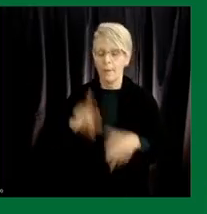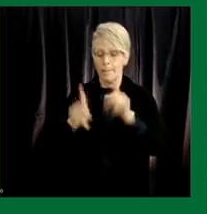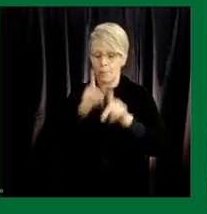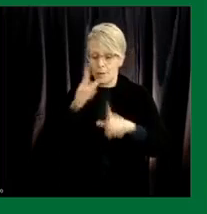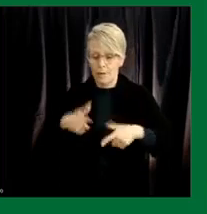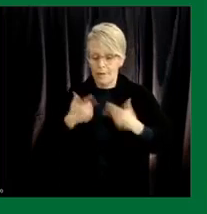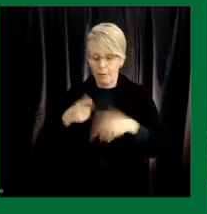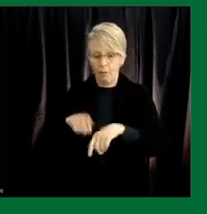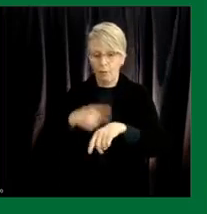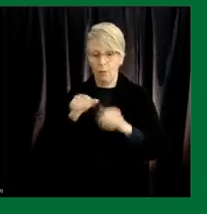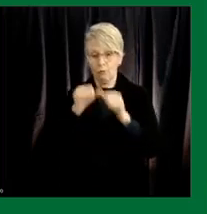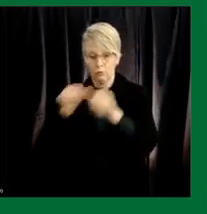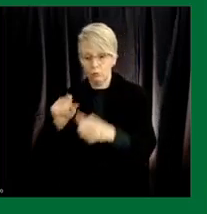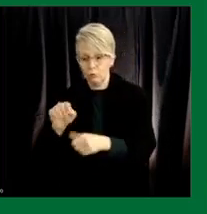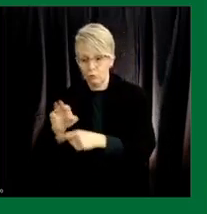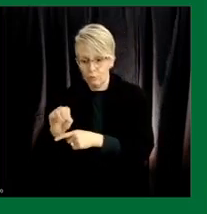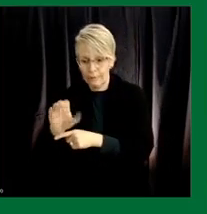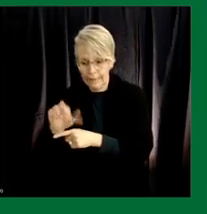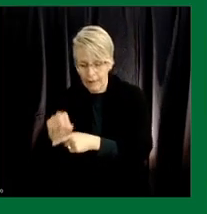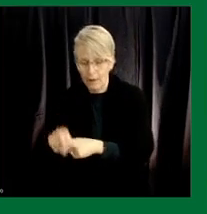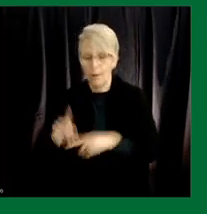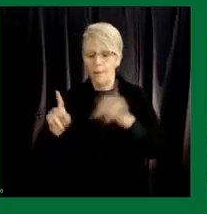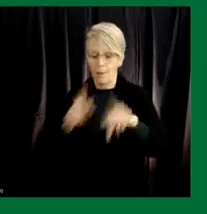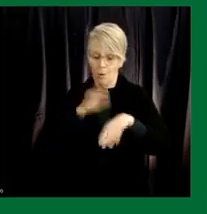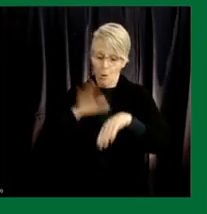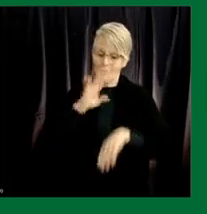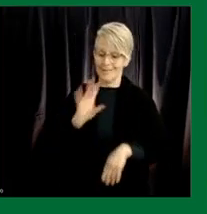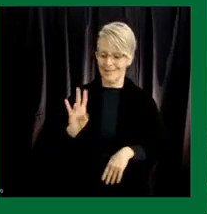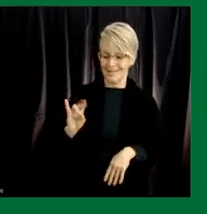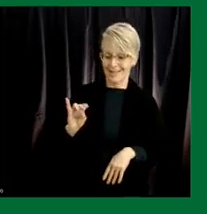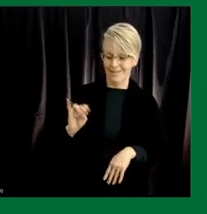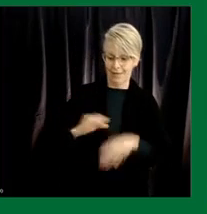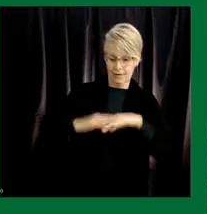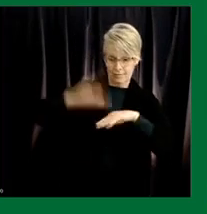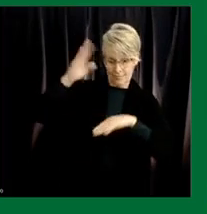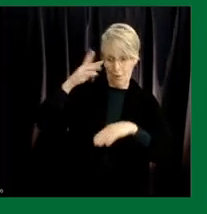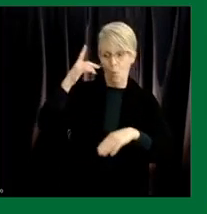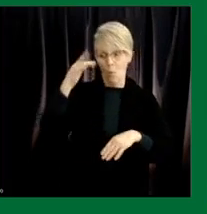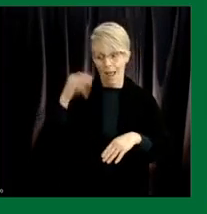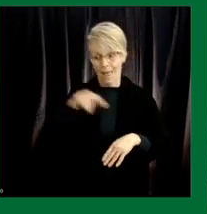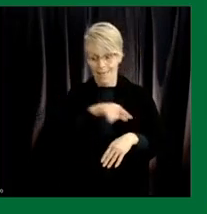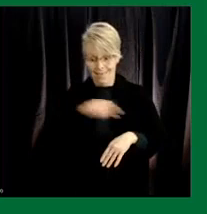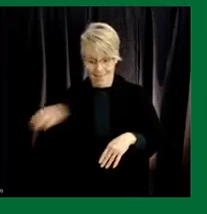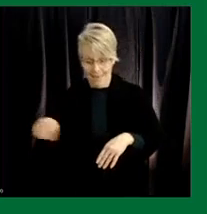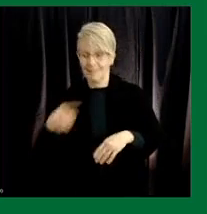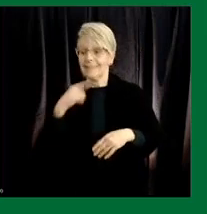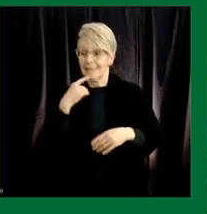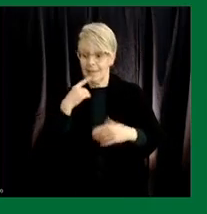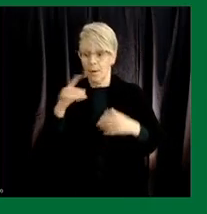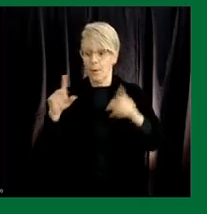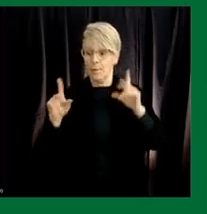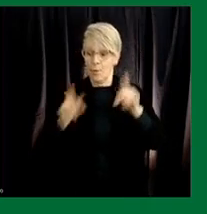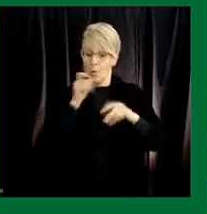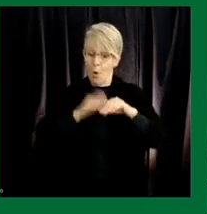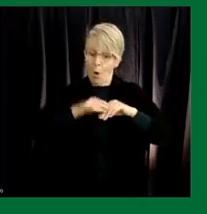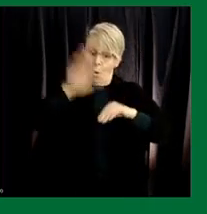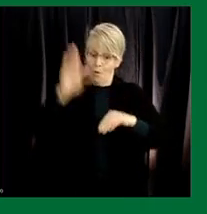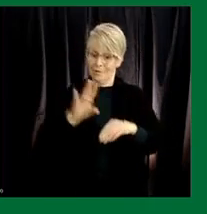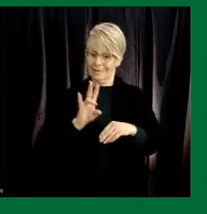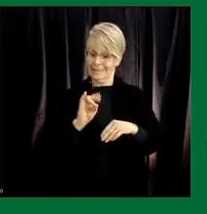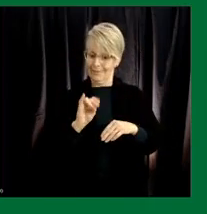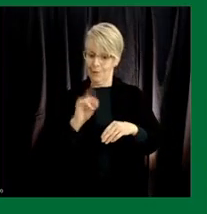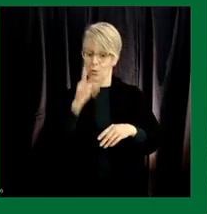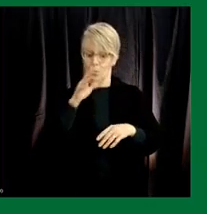those over 70 in our communities who are at the highest risk of severe outcomes when it comes to being infected with coven 19